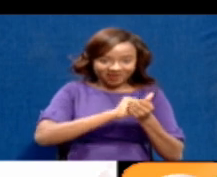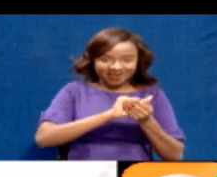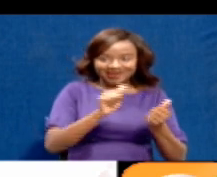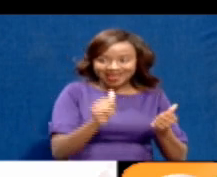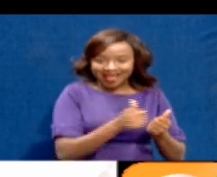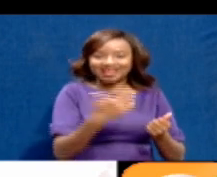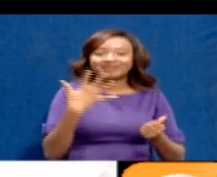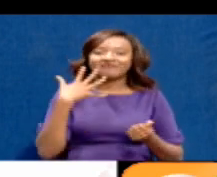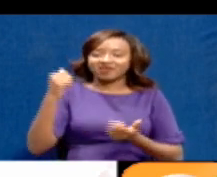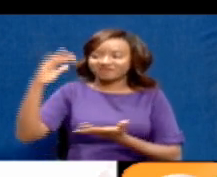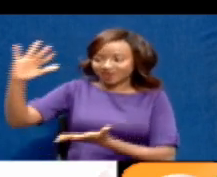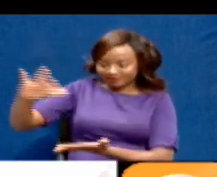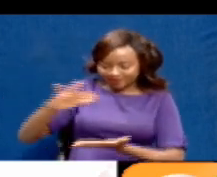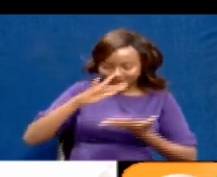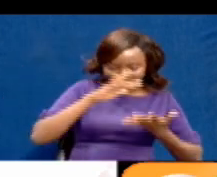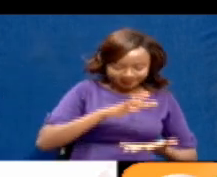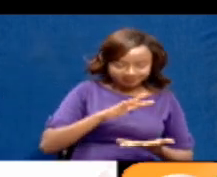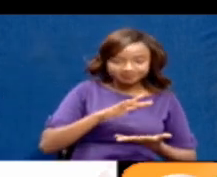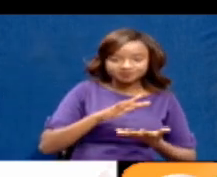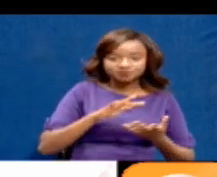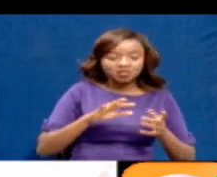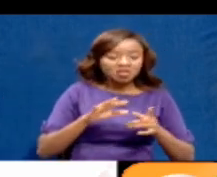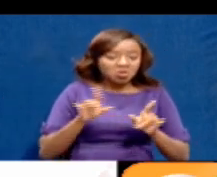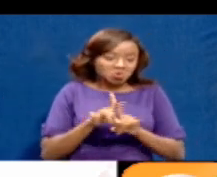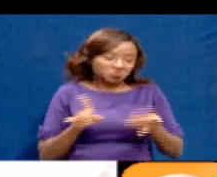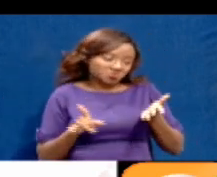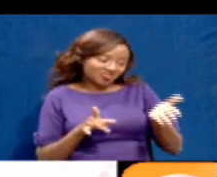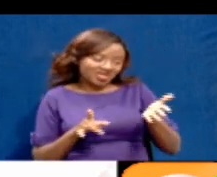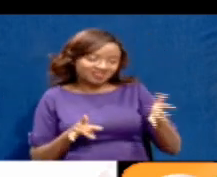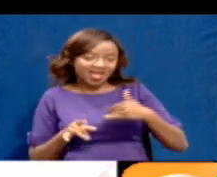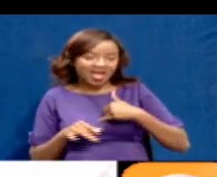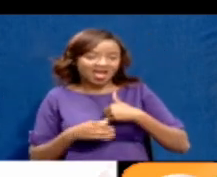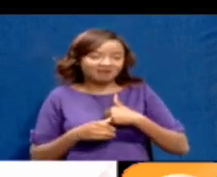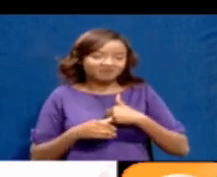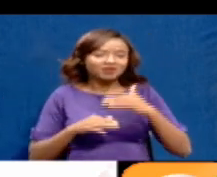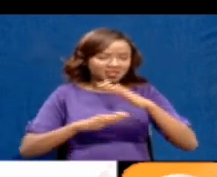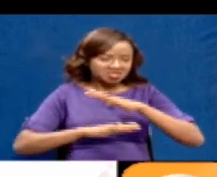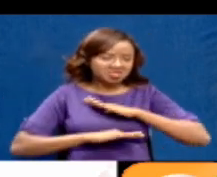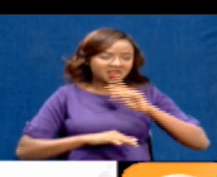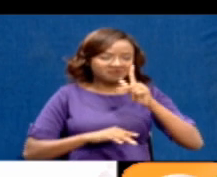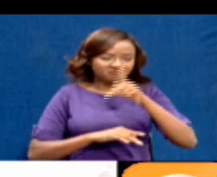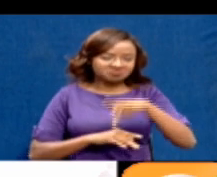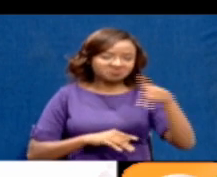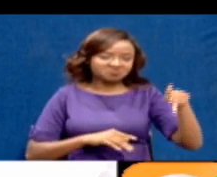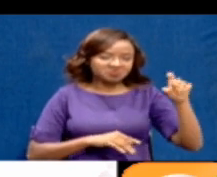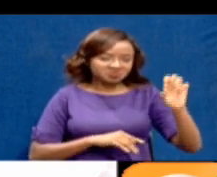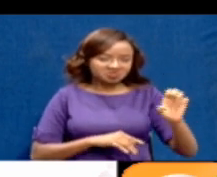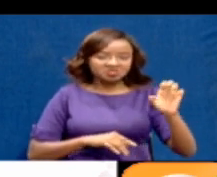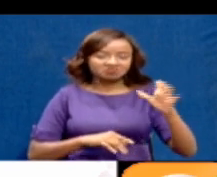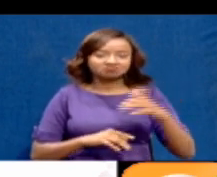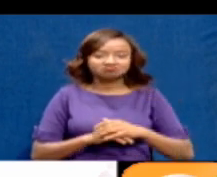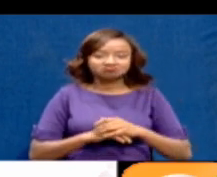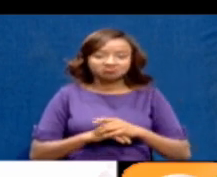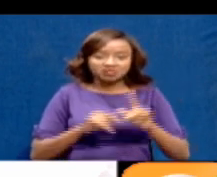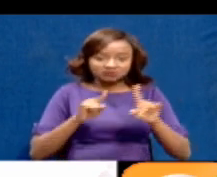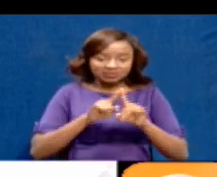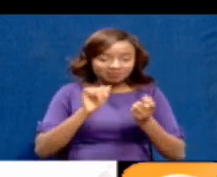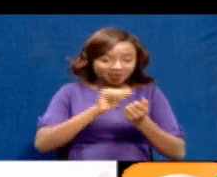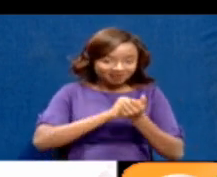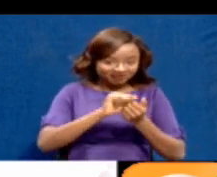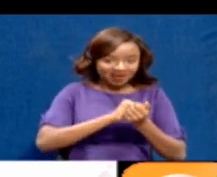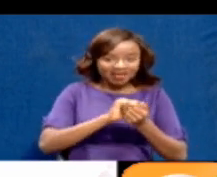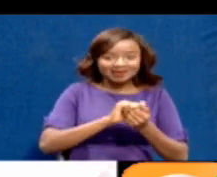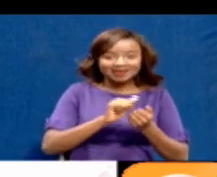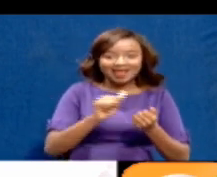500. We have PPs at the moment that we are going to use them for this exercise. And again, by Friday, we are receiving